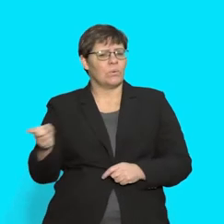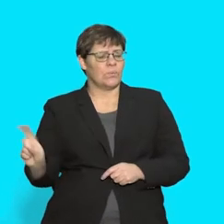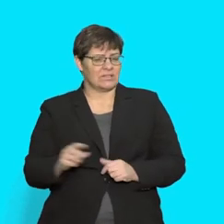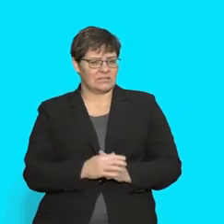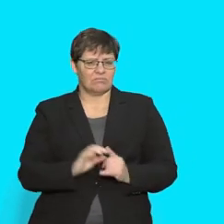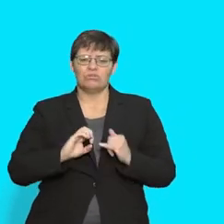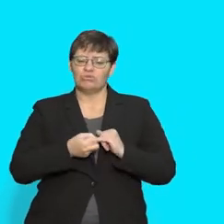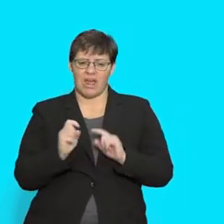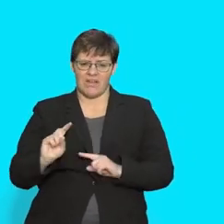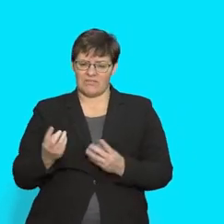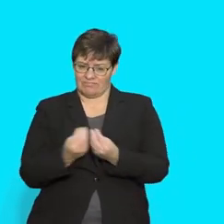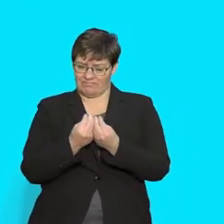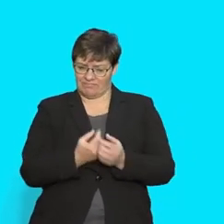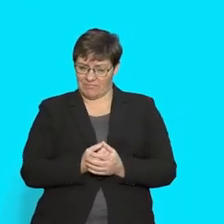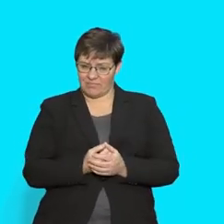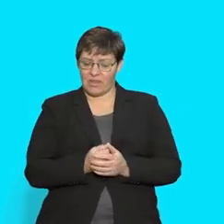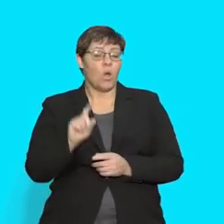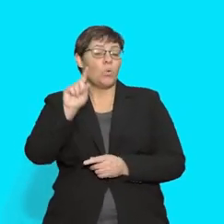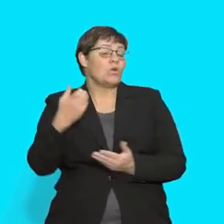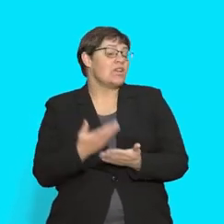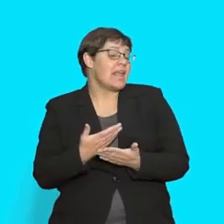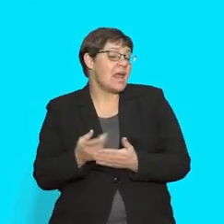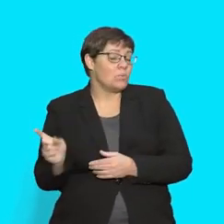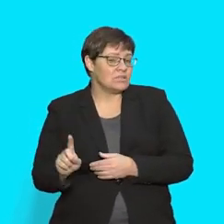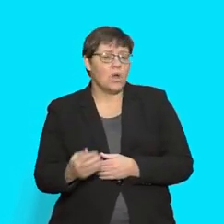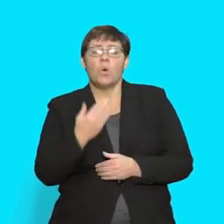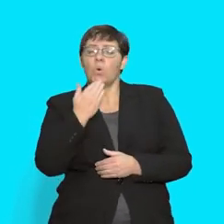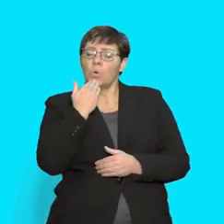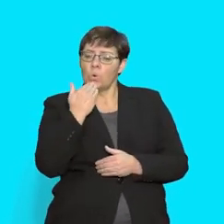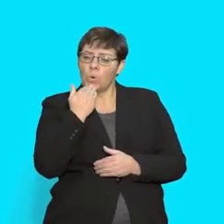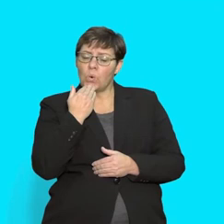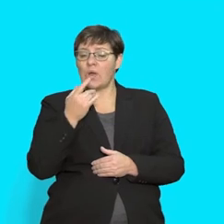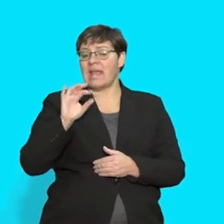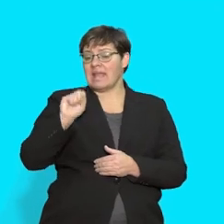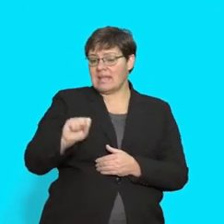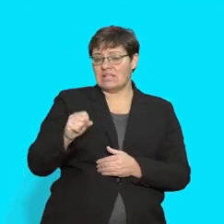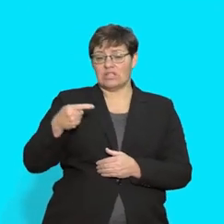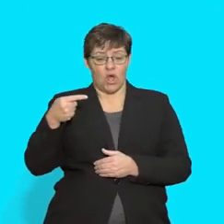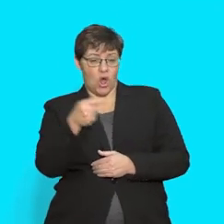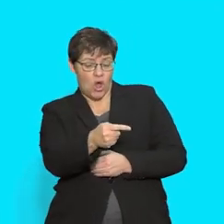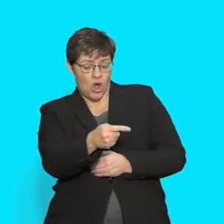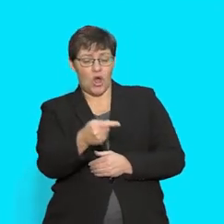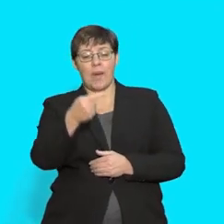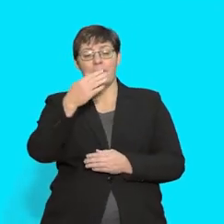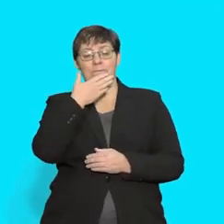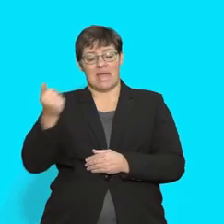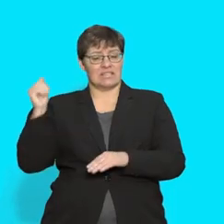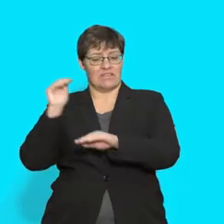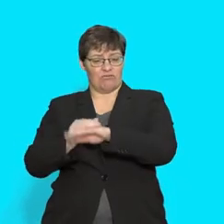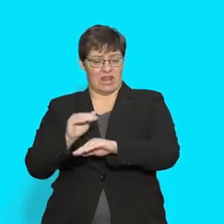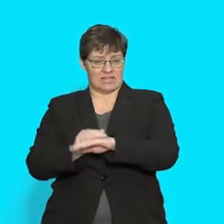first. The question could be Who is her best friend? Repeat that question now, please.